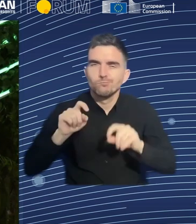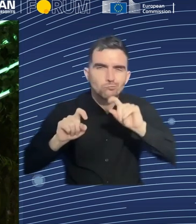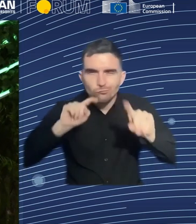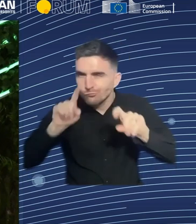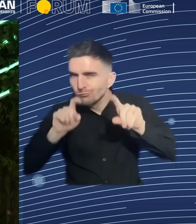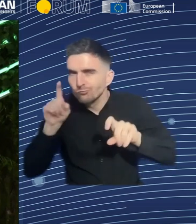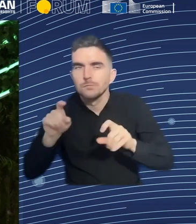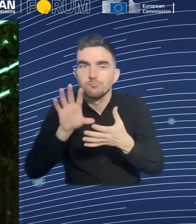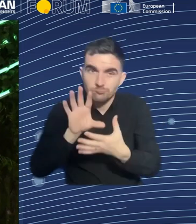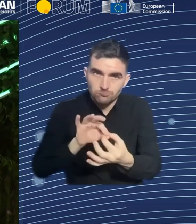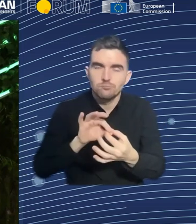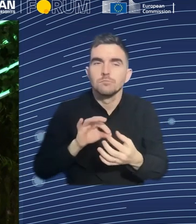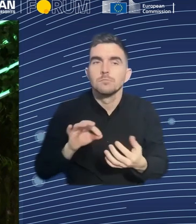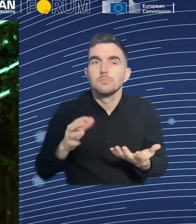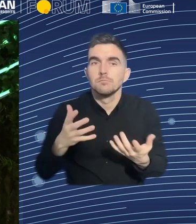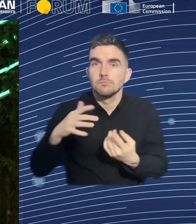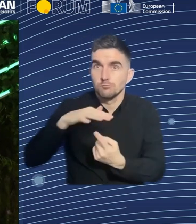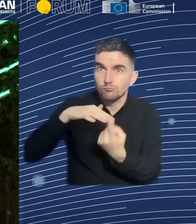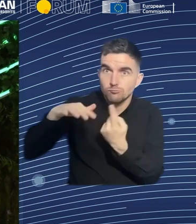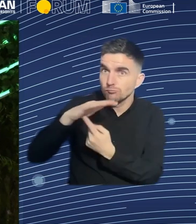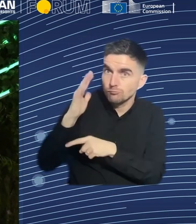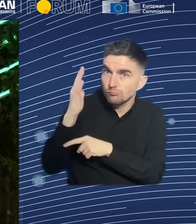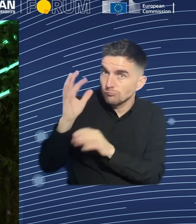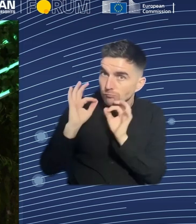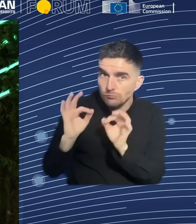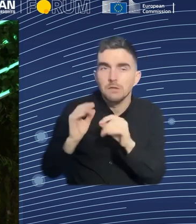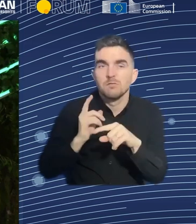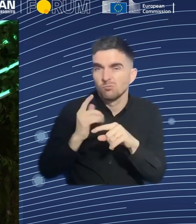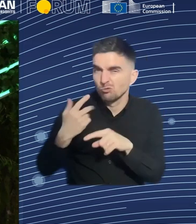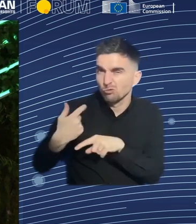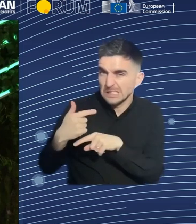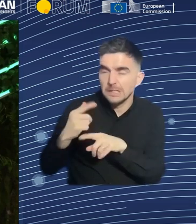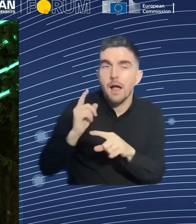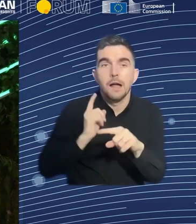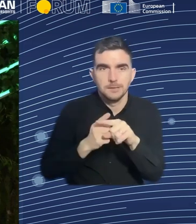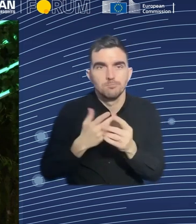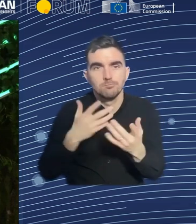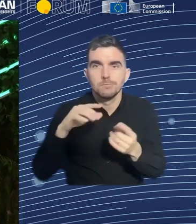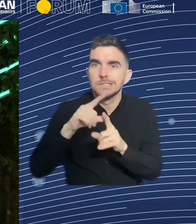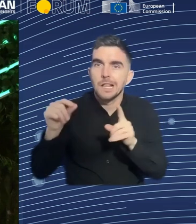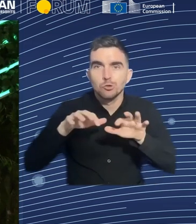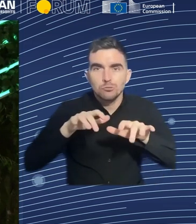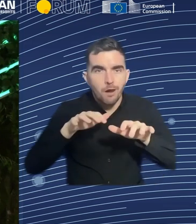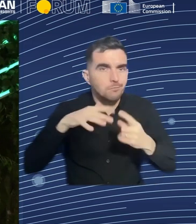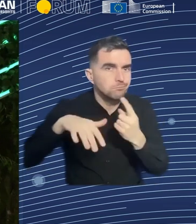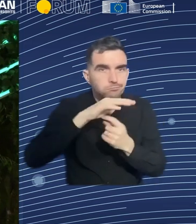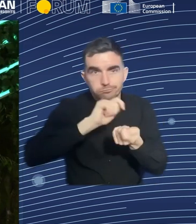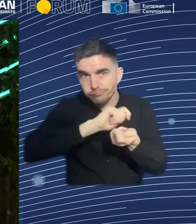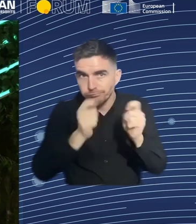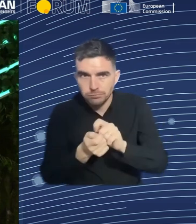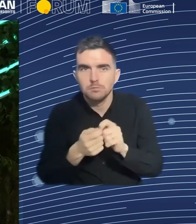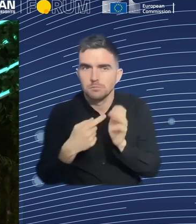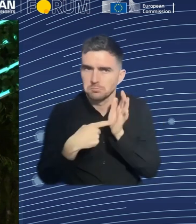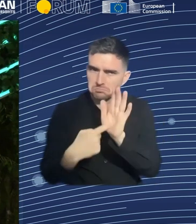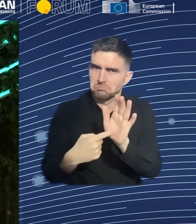businesses are quite concerned that they don't have the access to